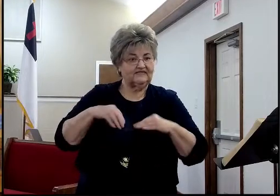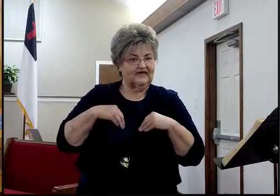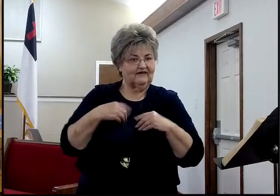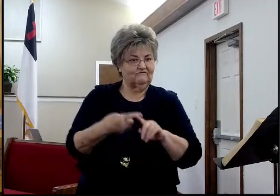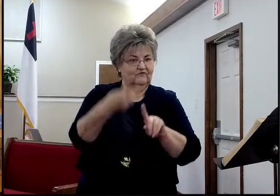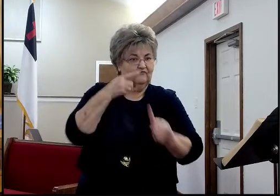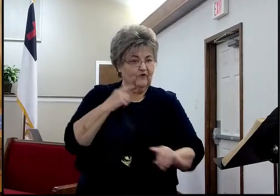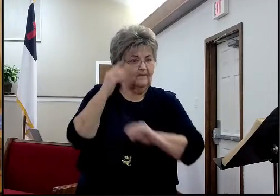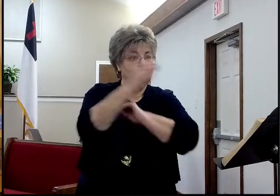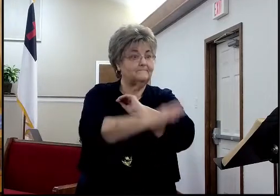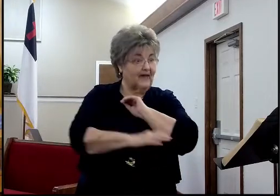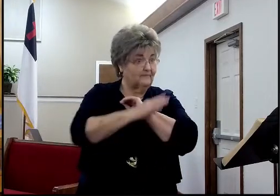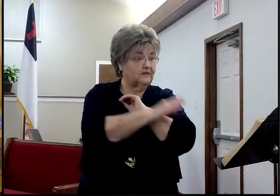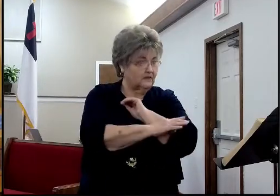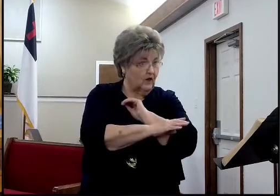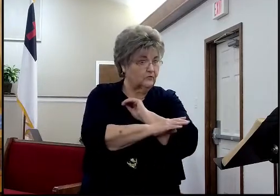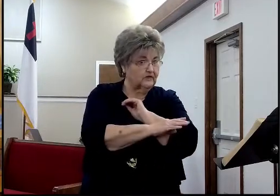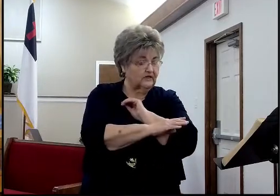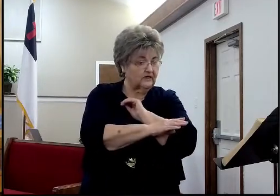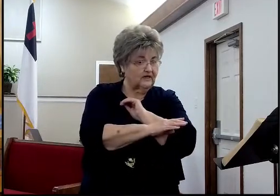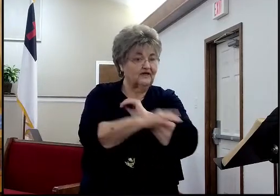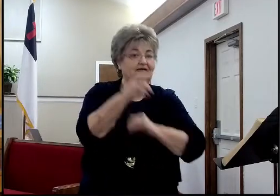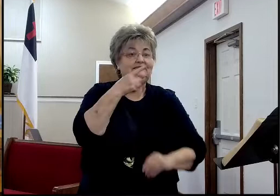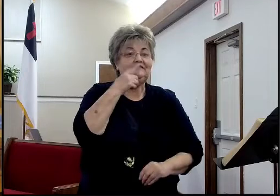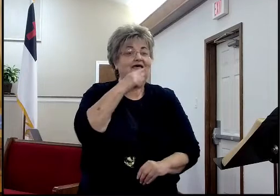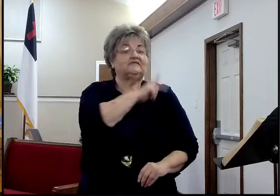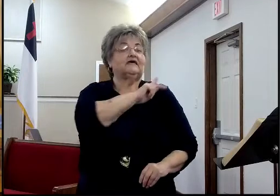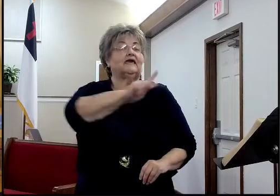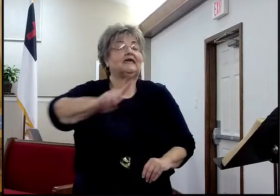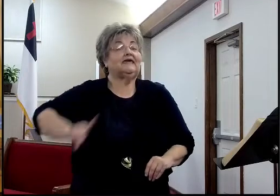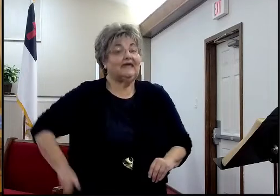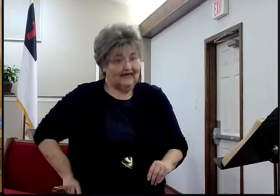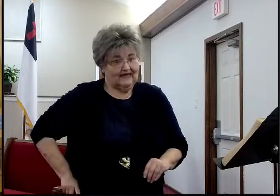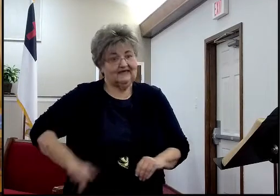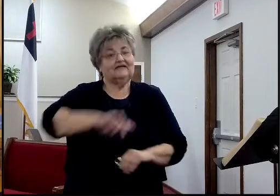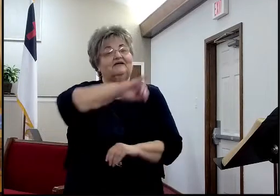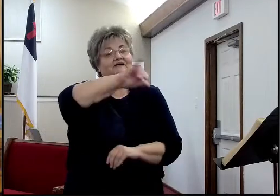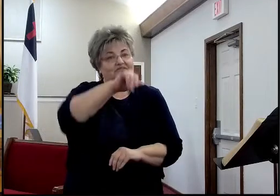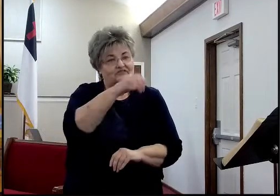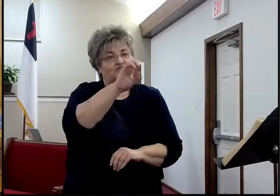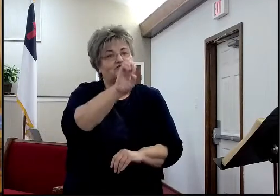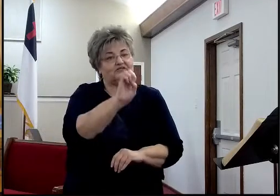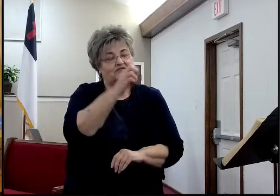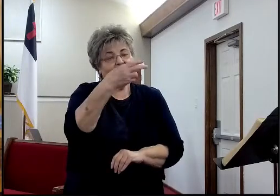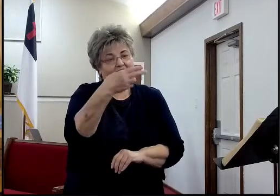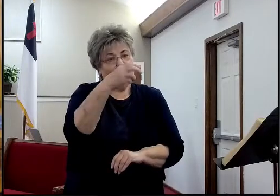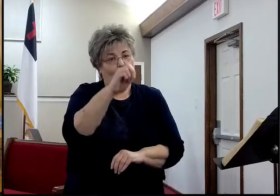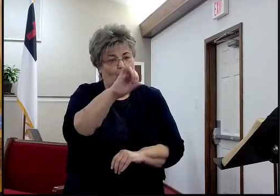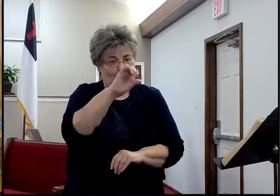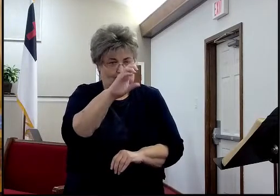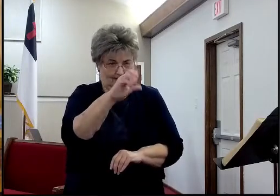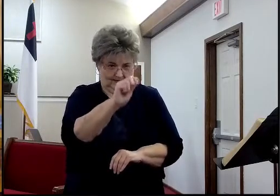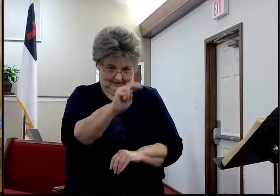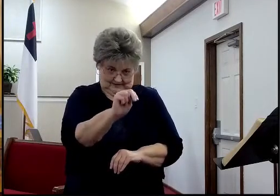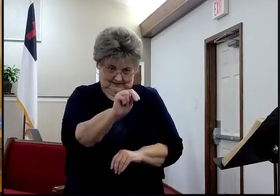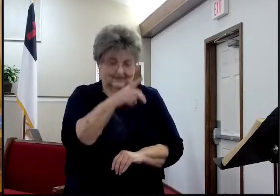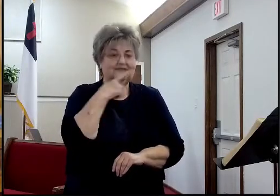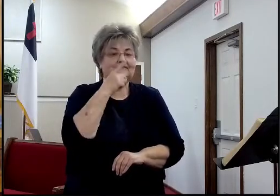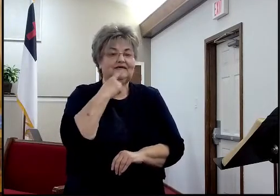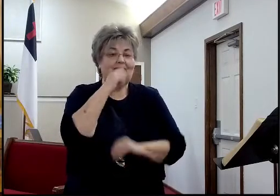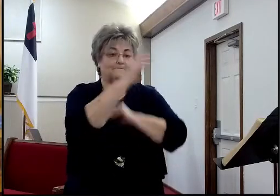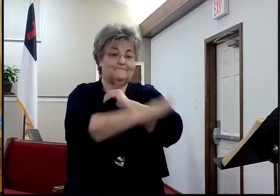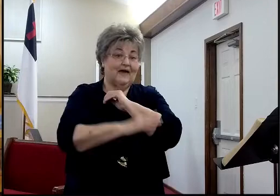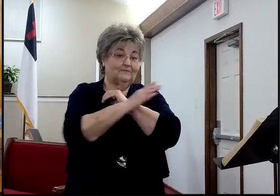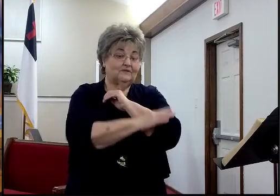And his sons. And it says, King Jehoiakim. So even the Babylonians, recognized him as the king. And he lived out his